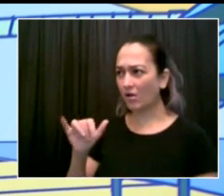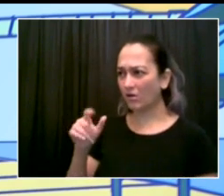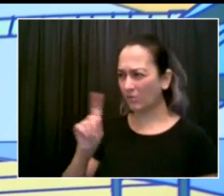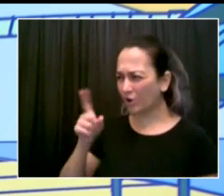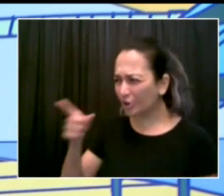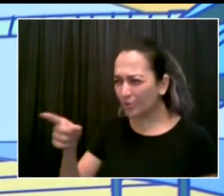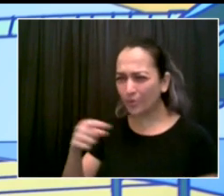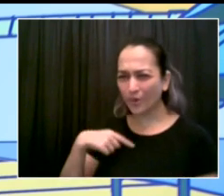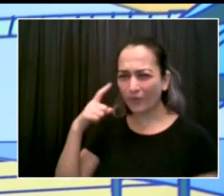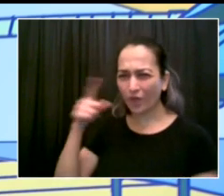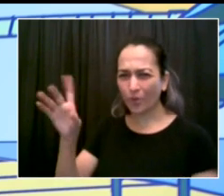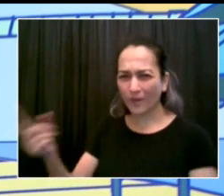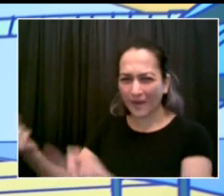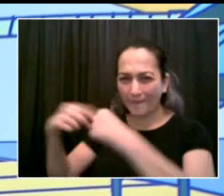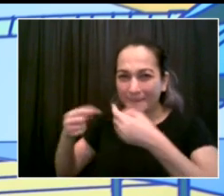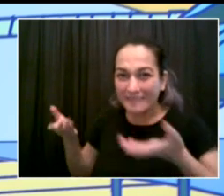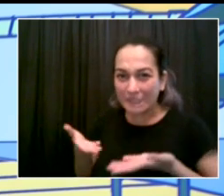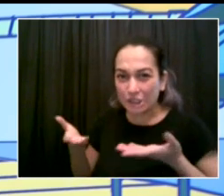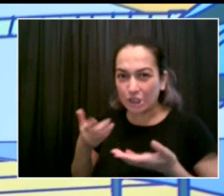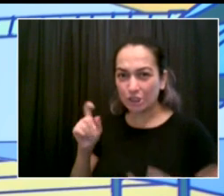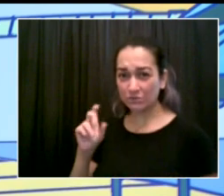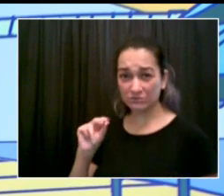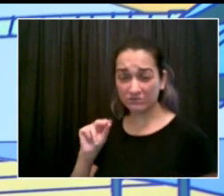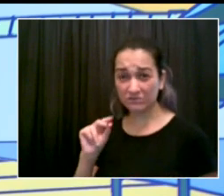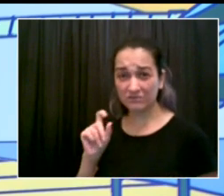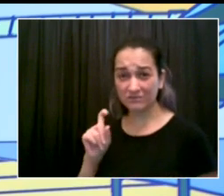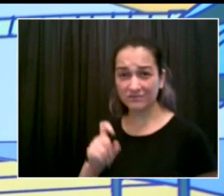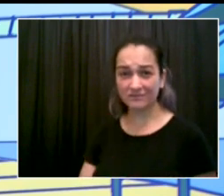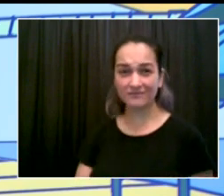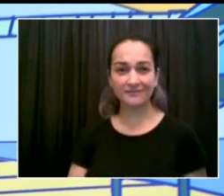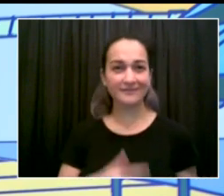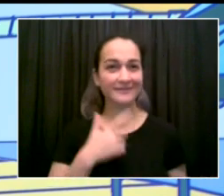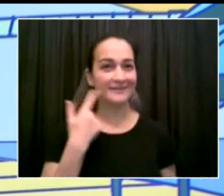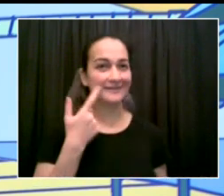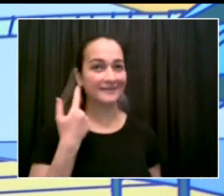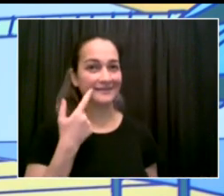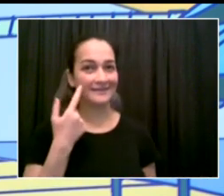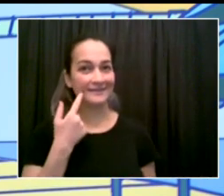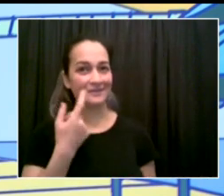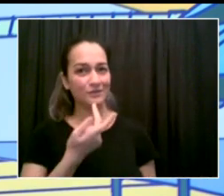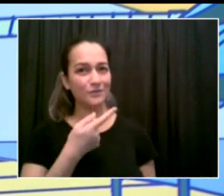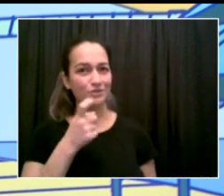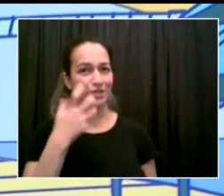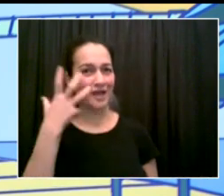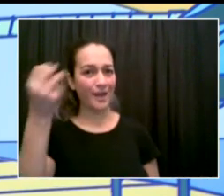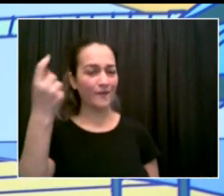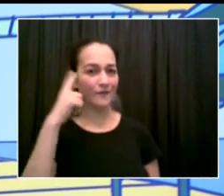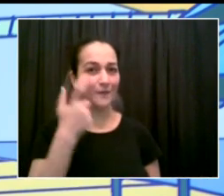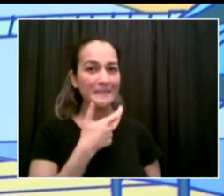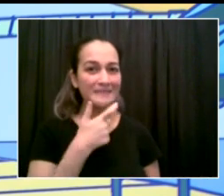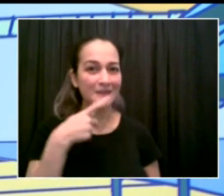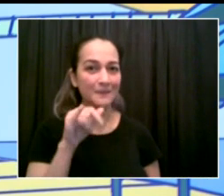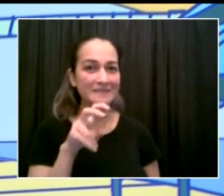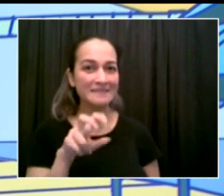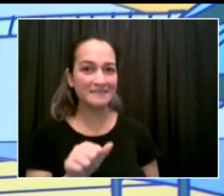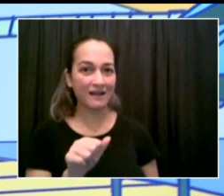We should all go get some pizza at Donino if leave. I think I know which one the borough president would pick.